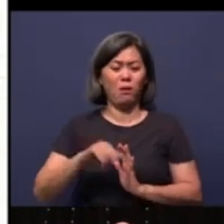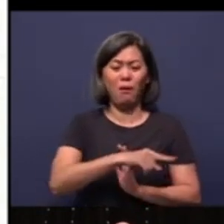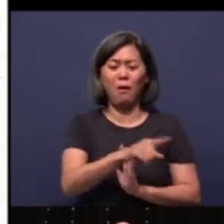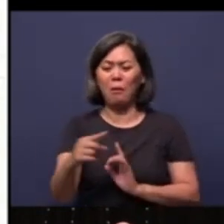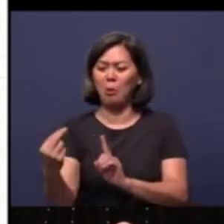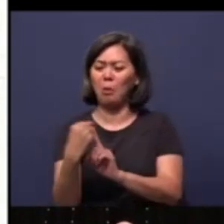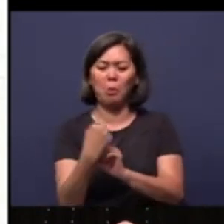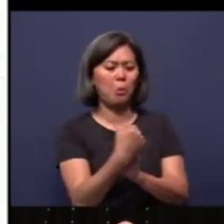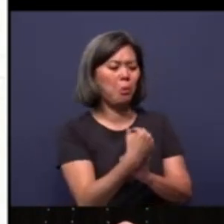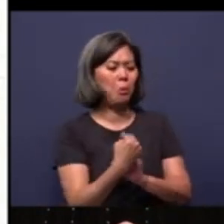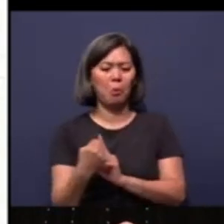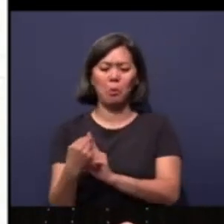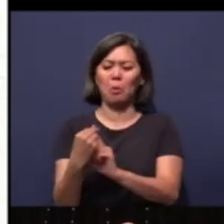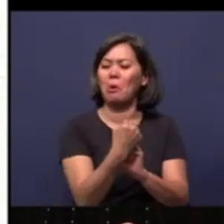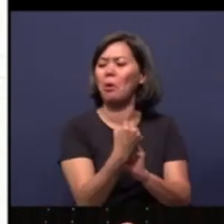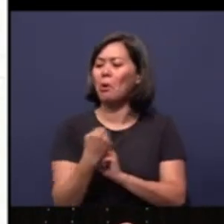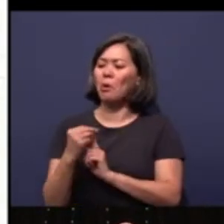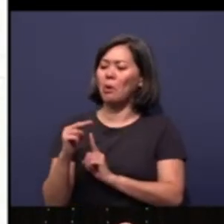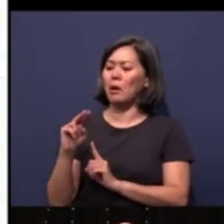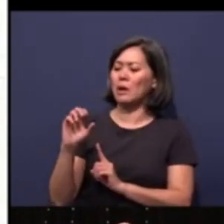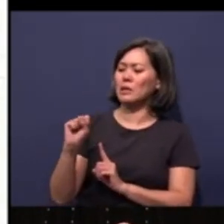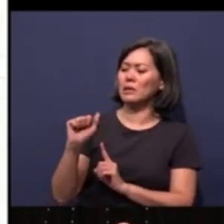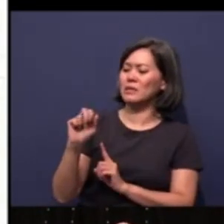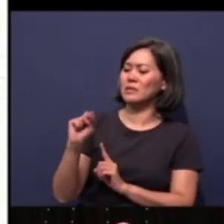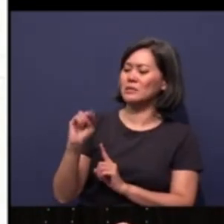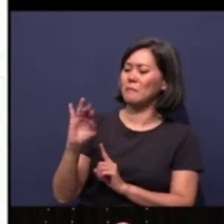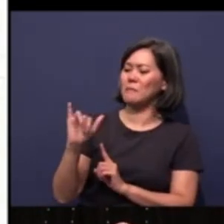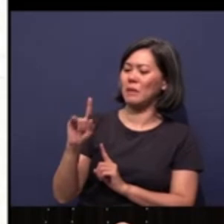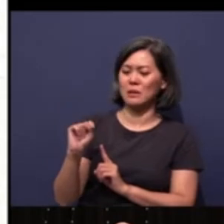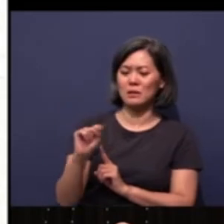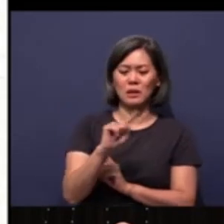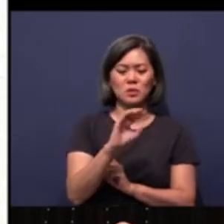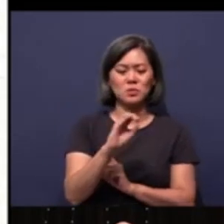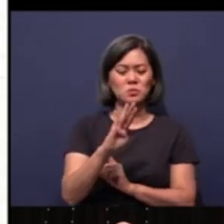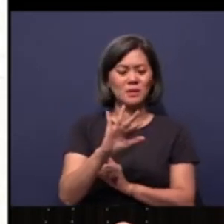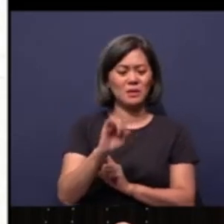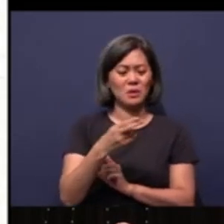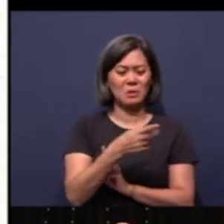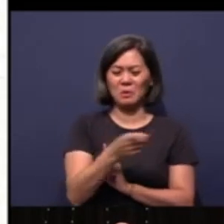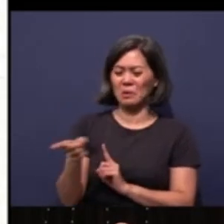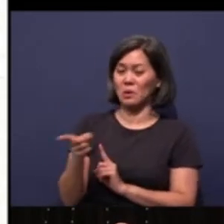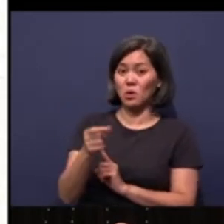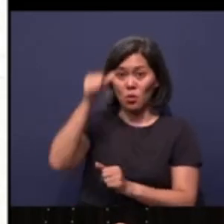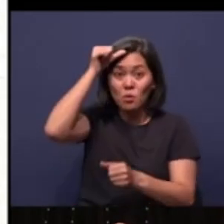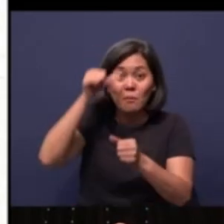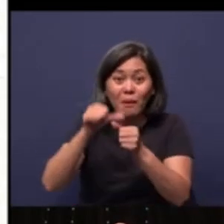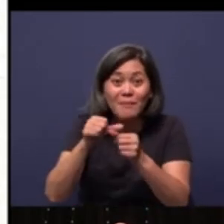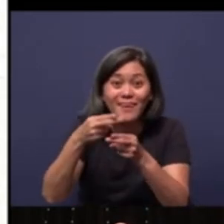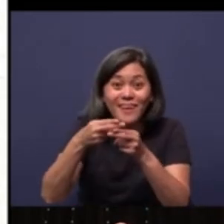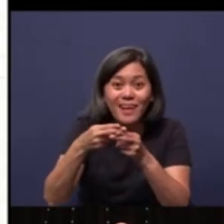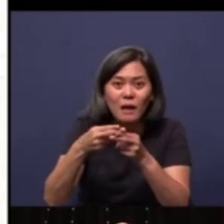there. Then it's Sambalat and Tobiah, their names. You remember the name Sambalat, Tobiah? It just rattles off your mouth.